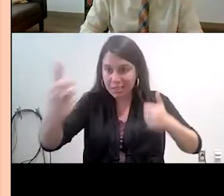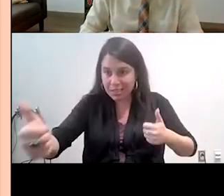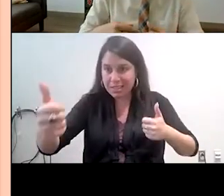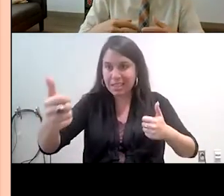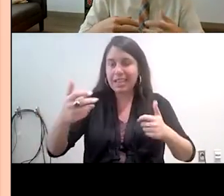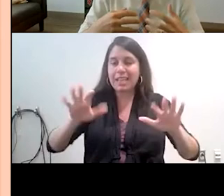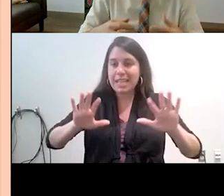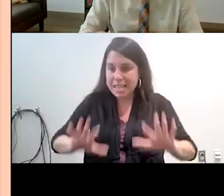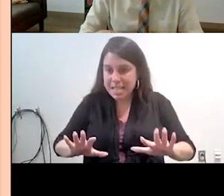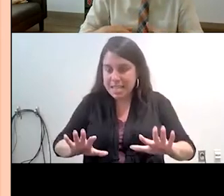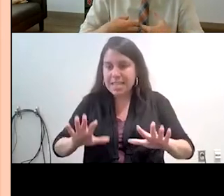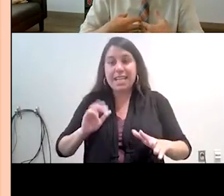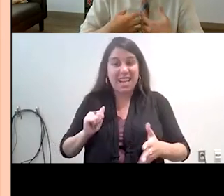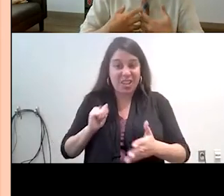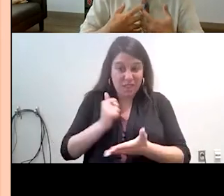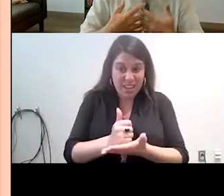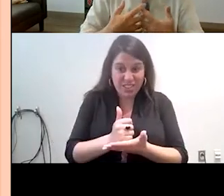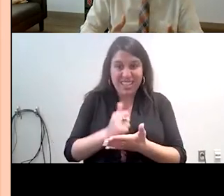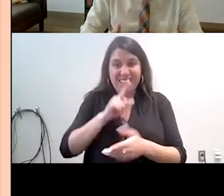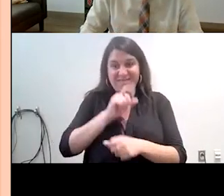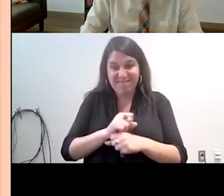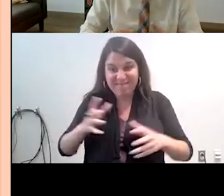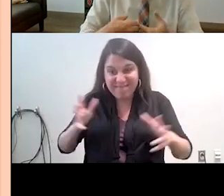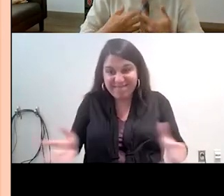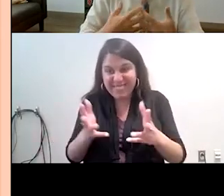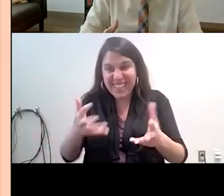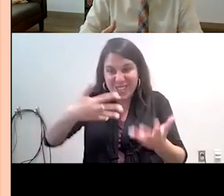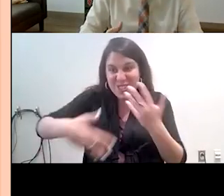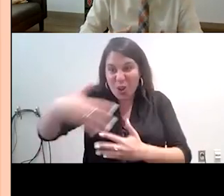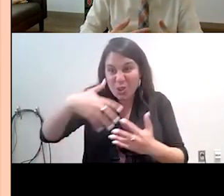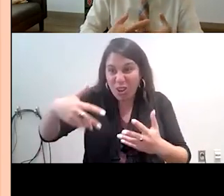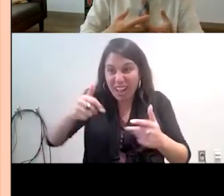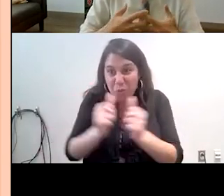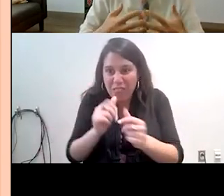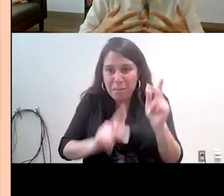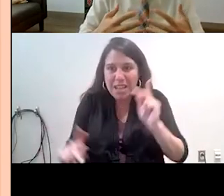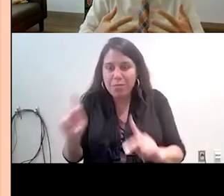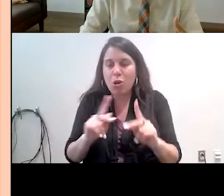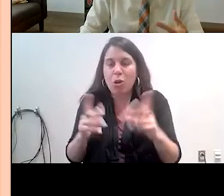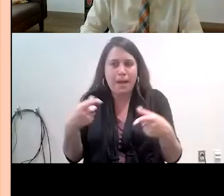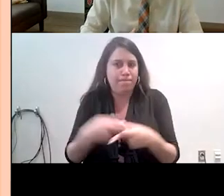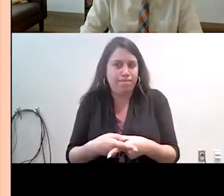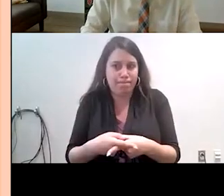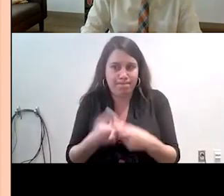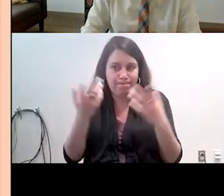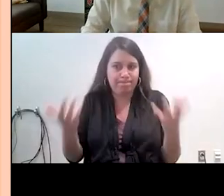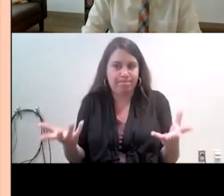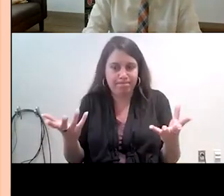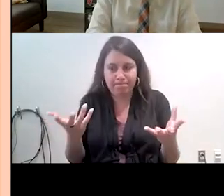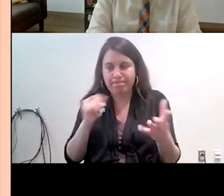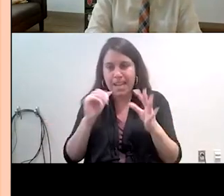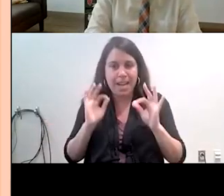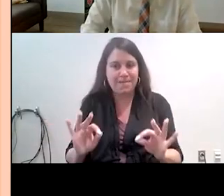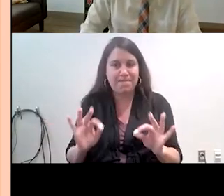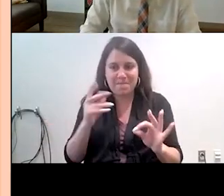lexicon and the intervention that actually promotes social activation and being around other people was not the